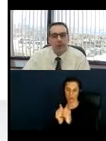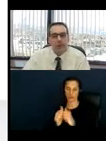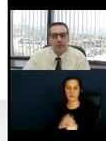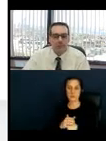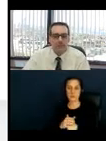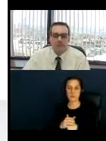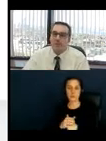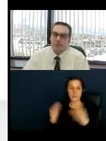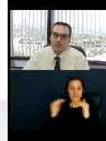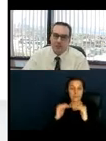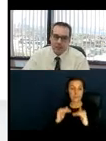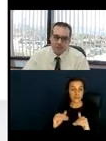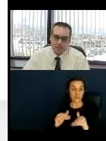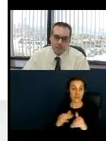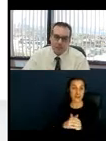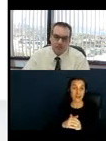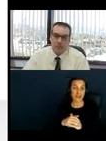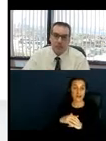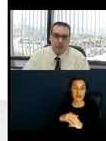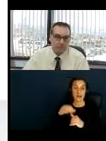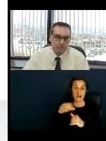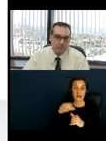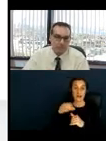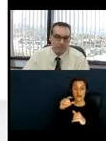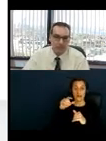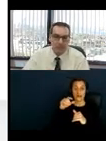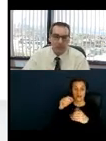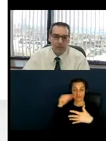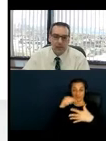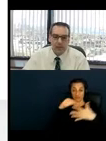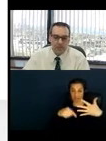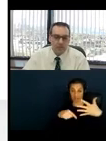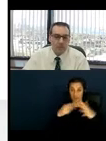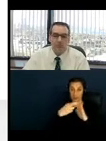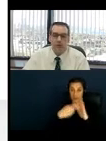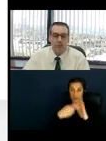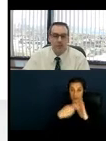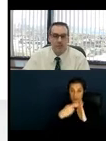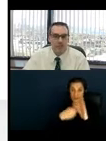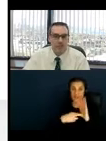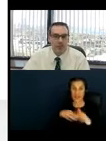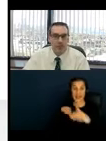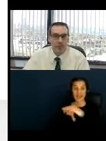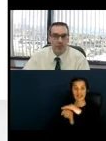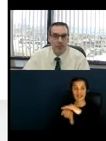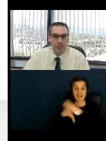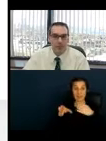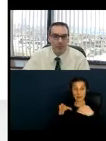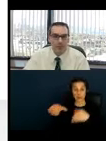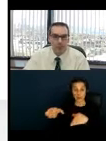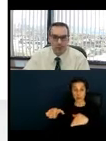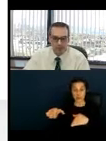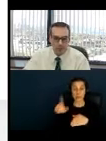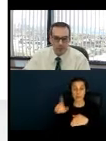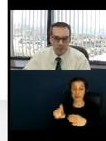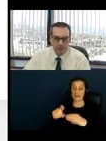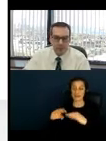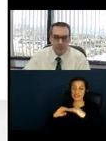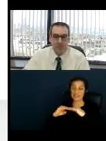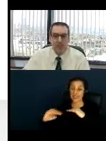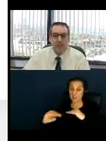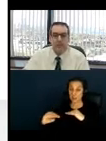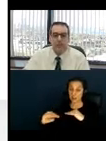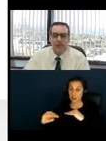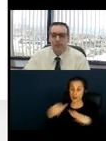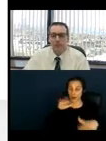and must meet specific dimensions. So for example, an accessible route must be stable, firm, and slip resistant,